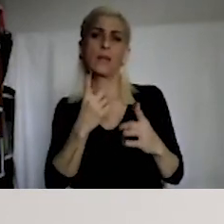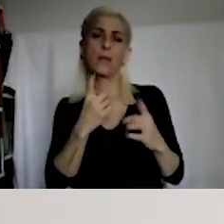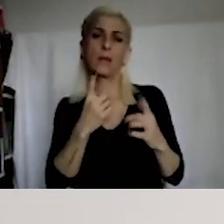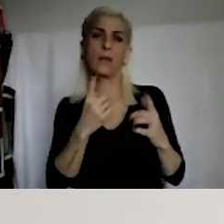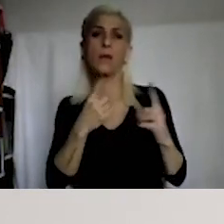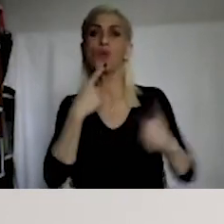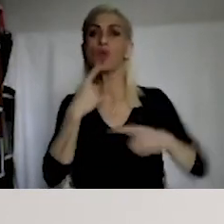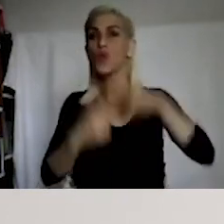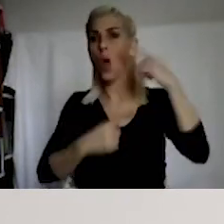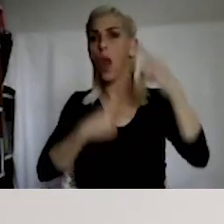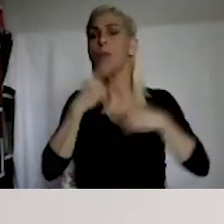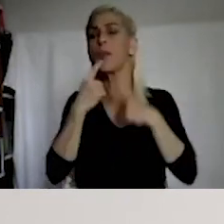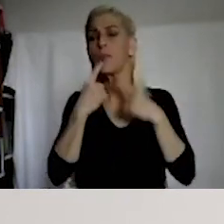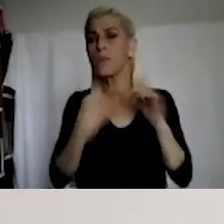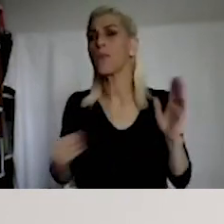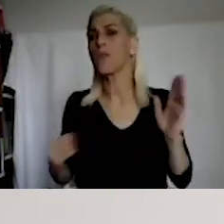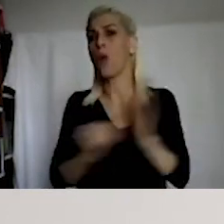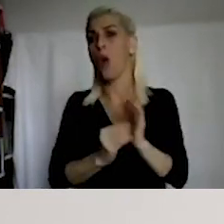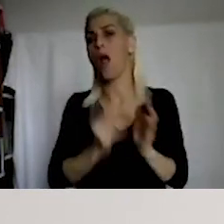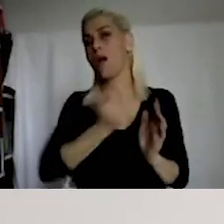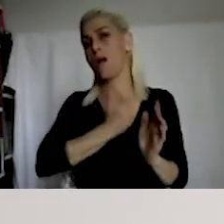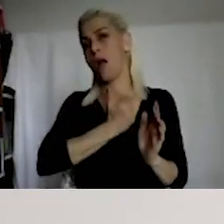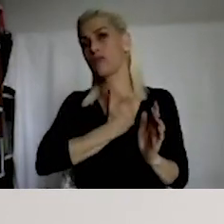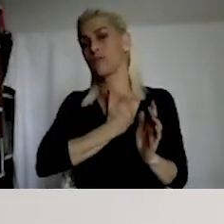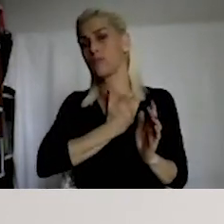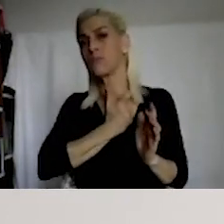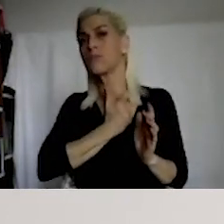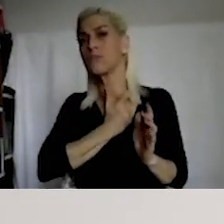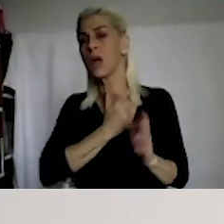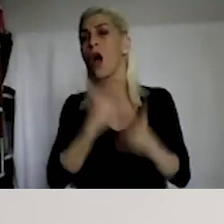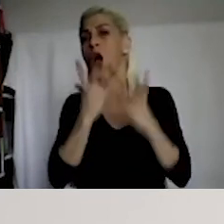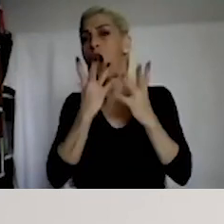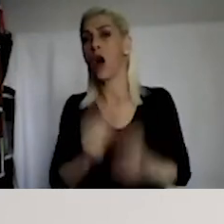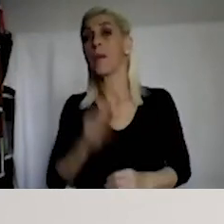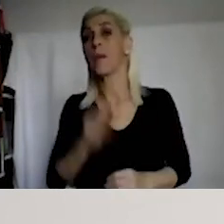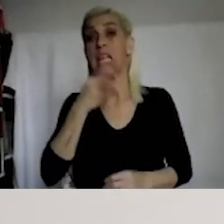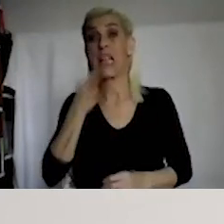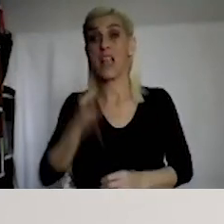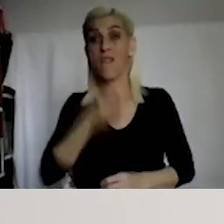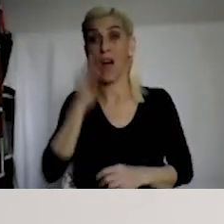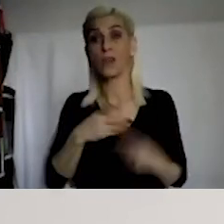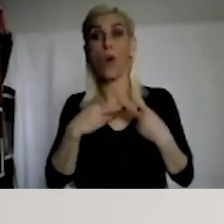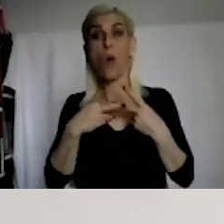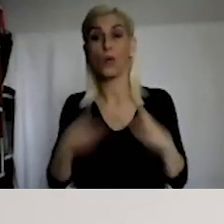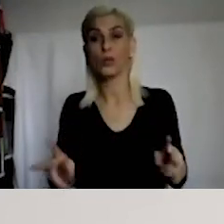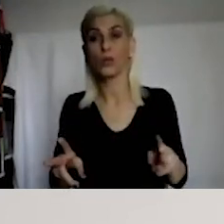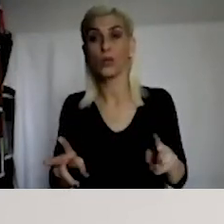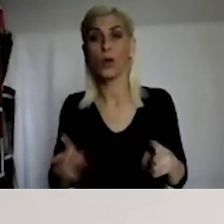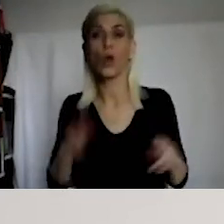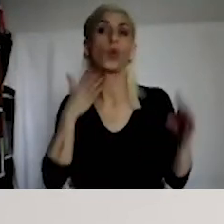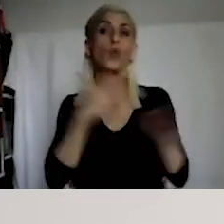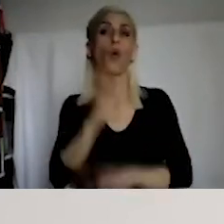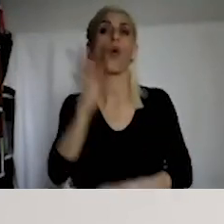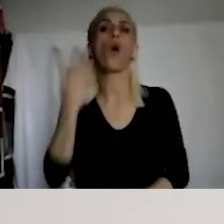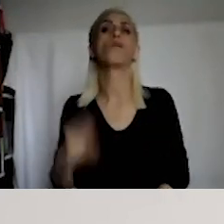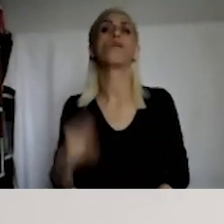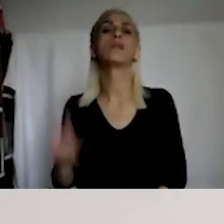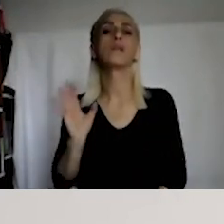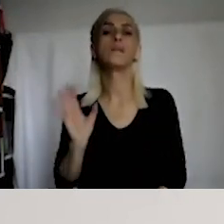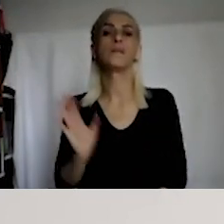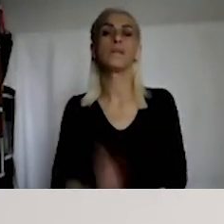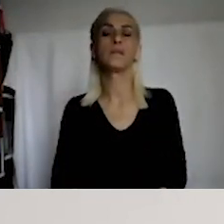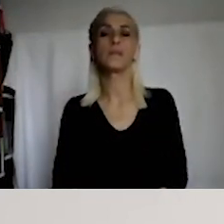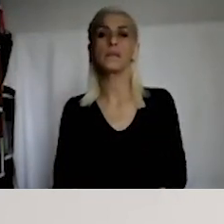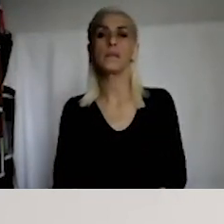If they think the incident reaches that threshold, they impose sanctions or punishments.